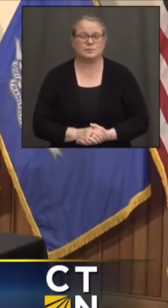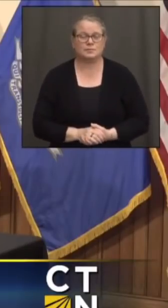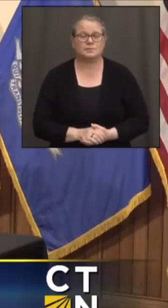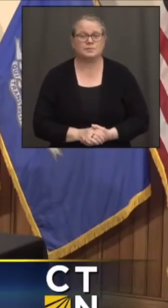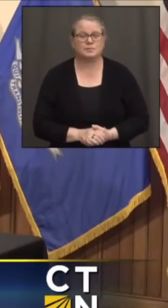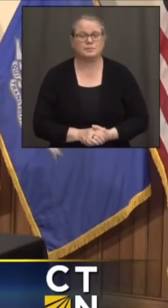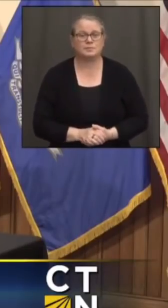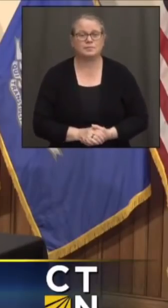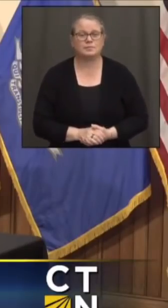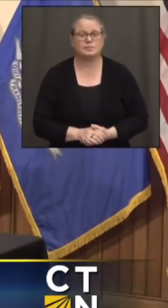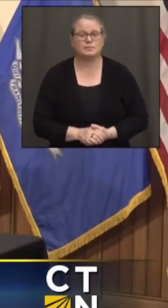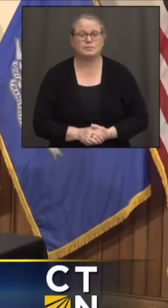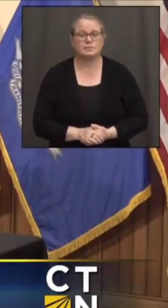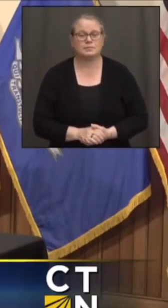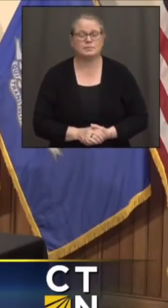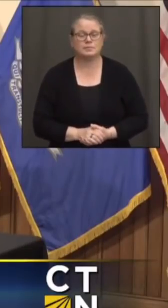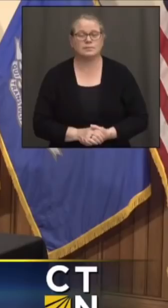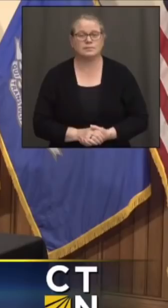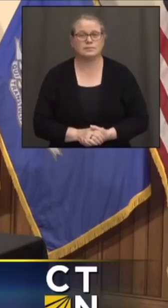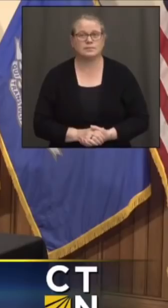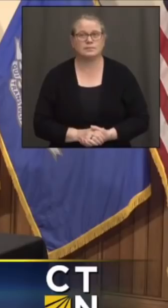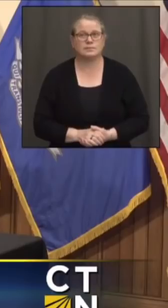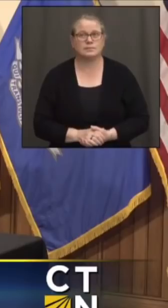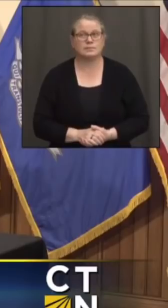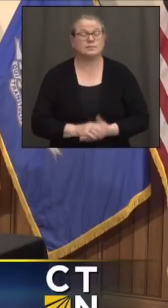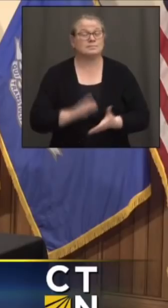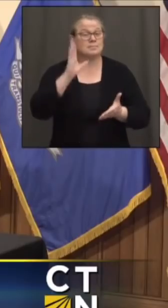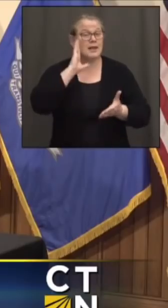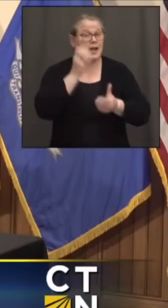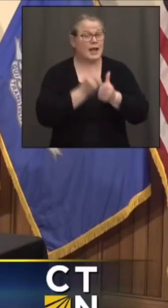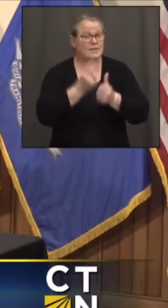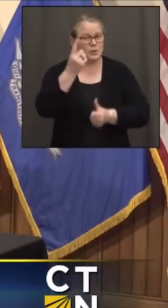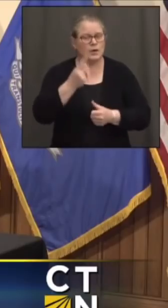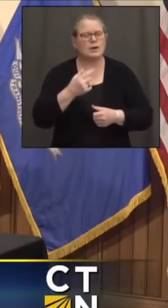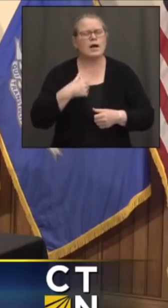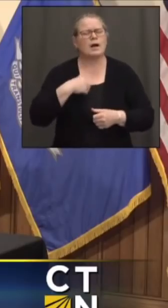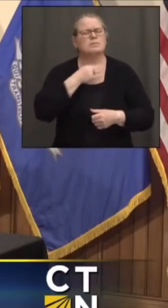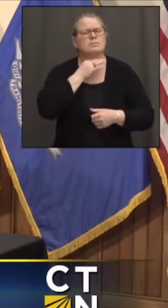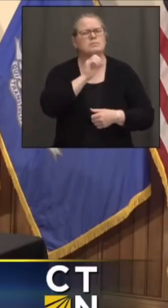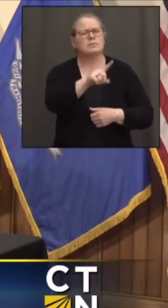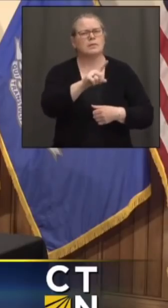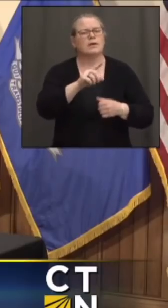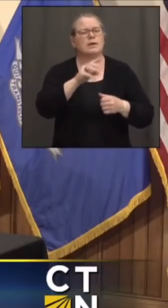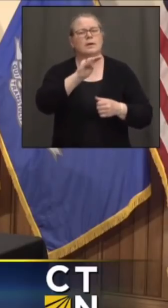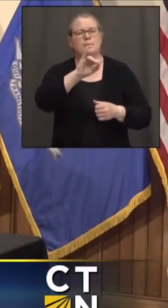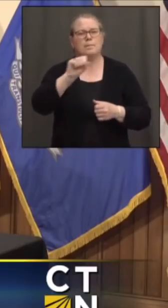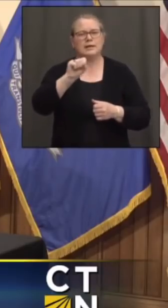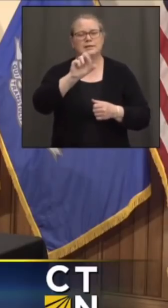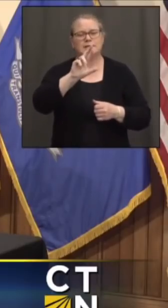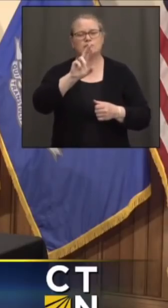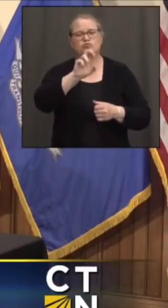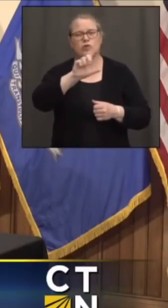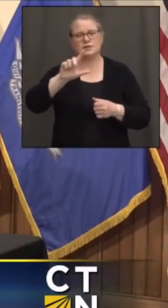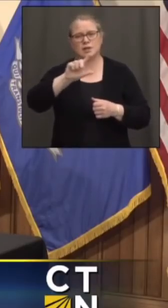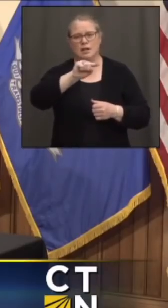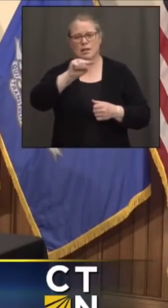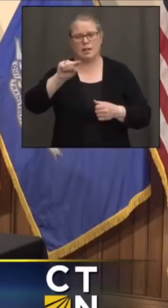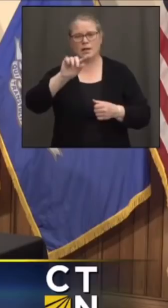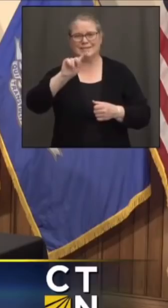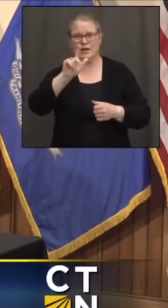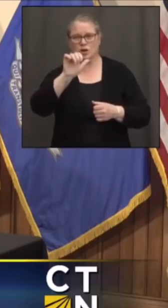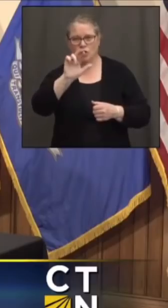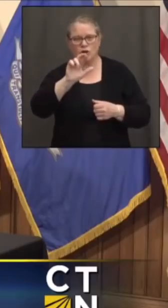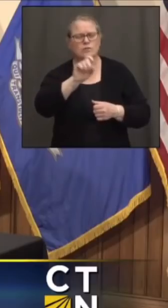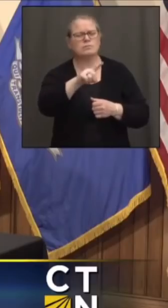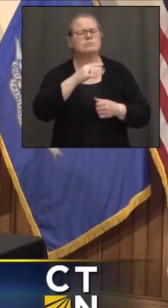Hi, everyone. It's Sten Spinello with the Day. This is for Ms. Russell Tucker. Can you tell us what you'll be looking for in particular